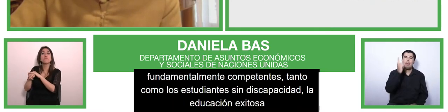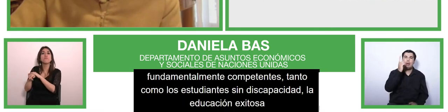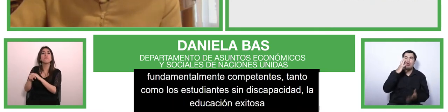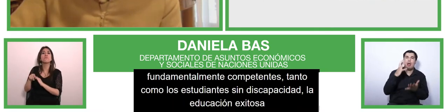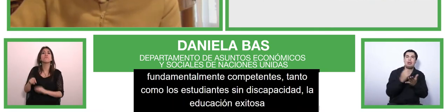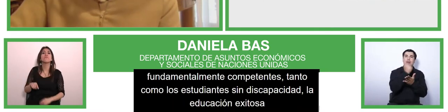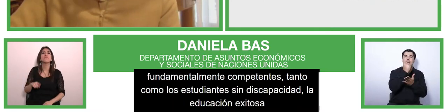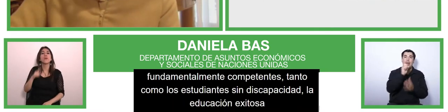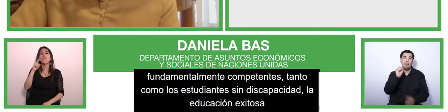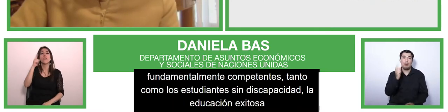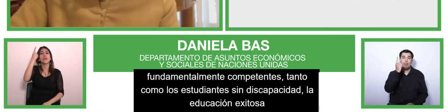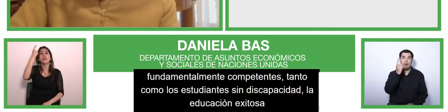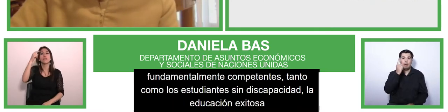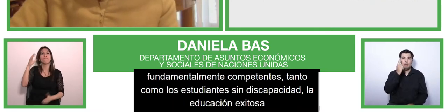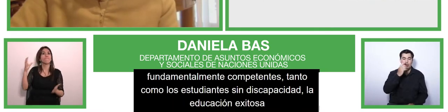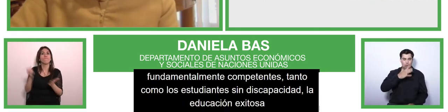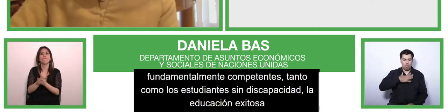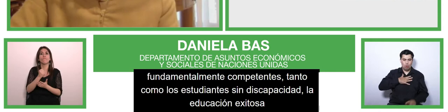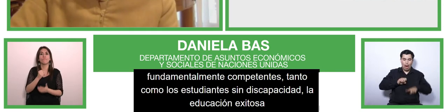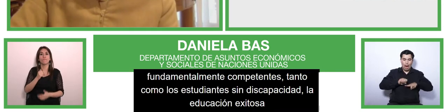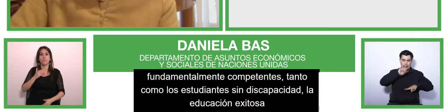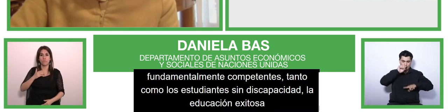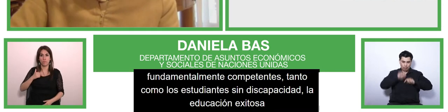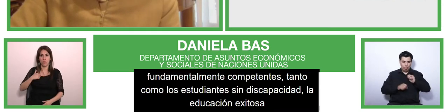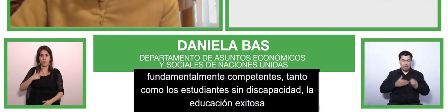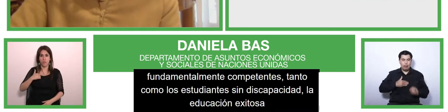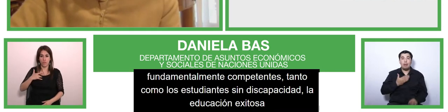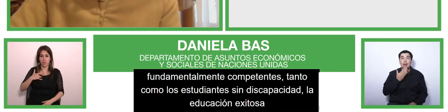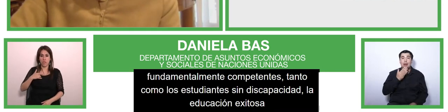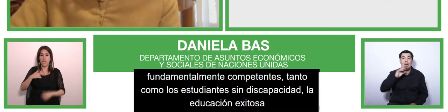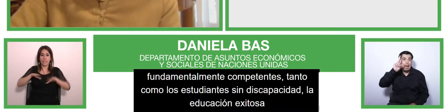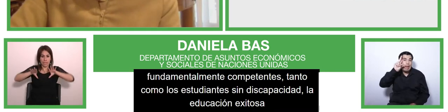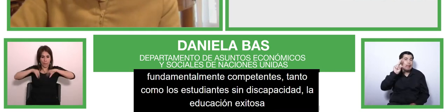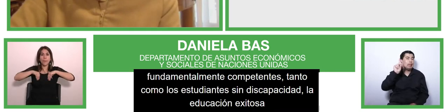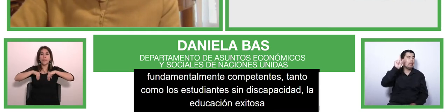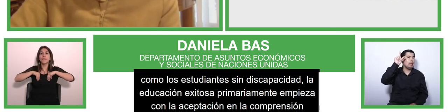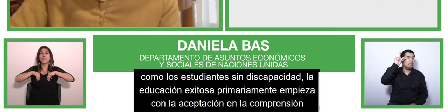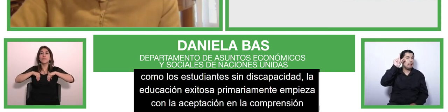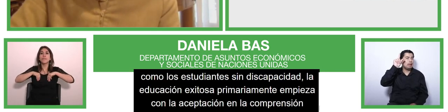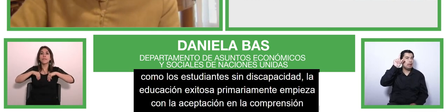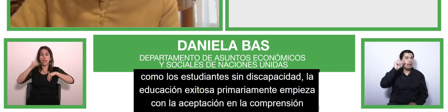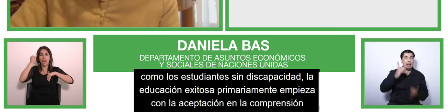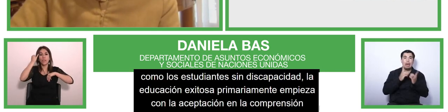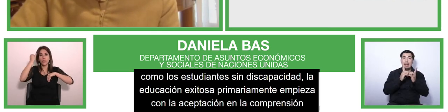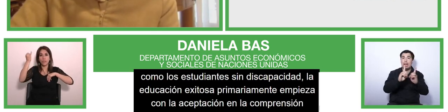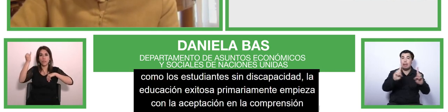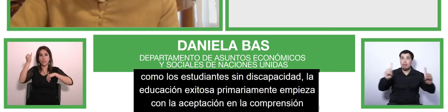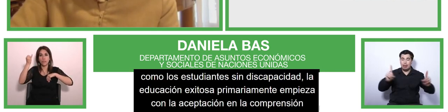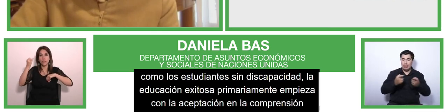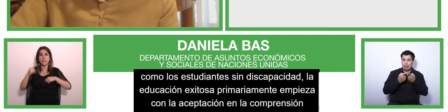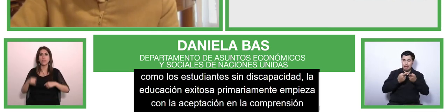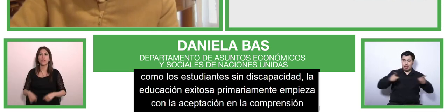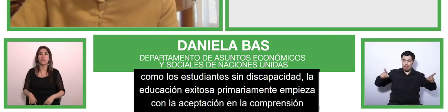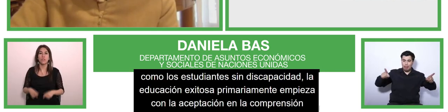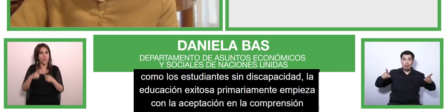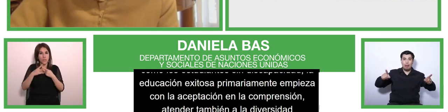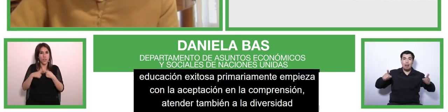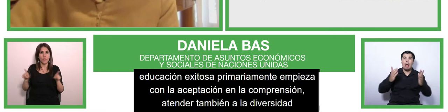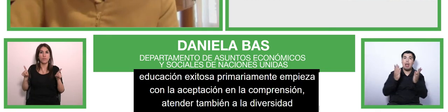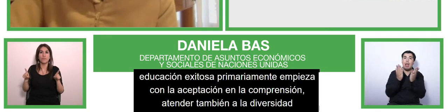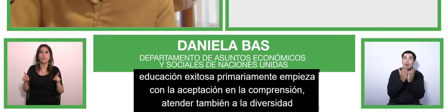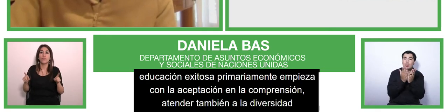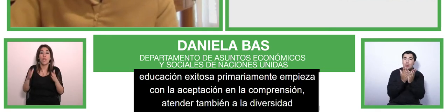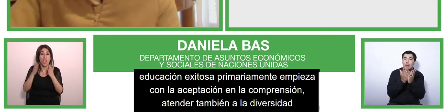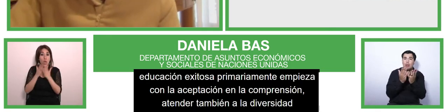attending the student differences and diversity which can include physical cognitive academic social and